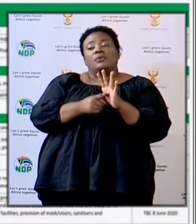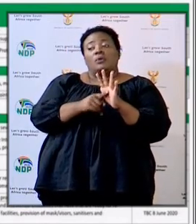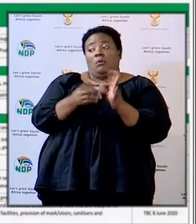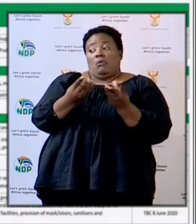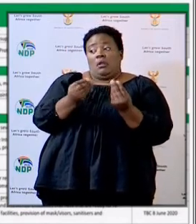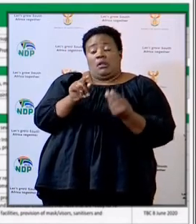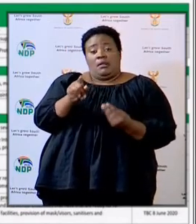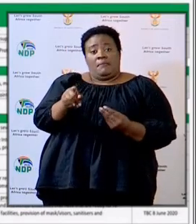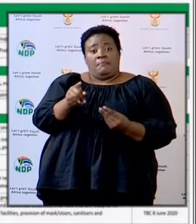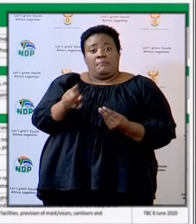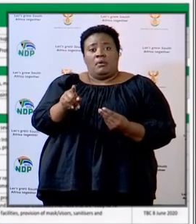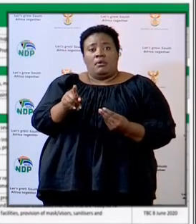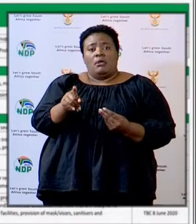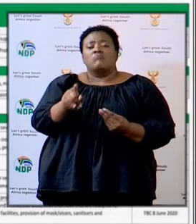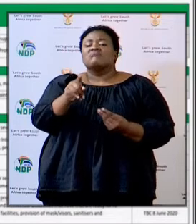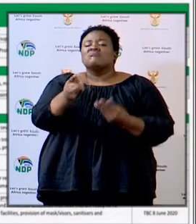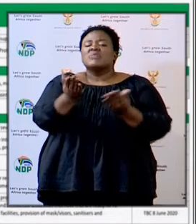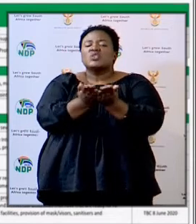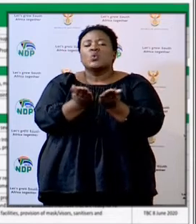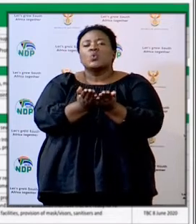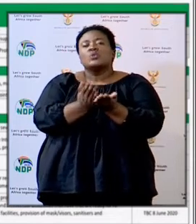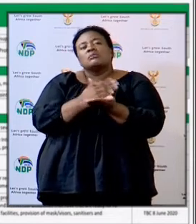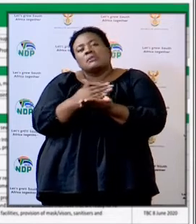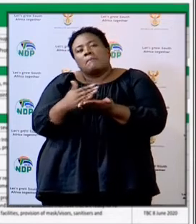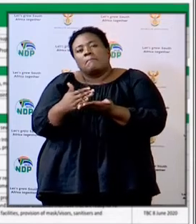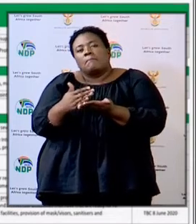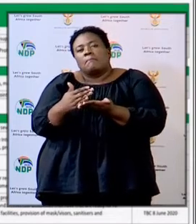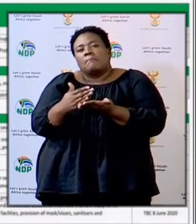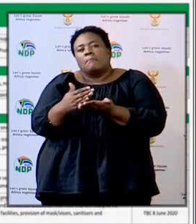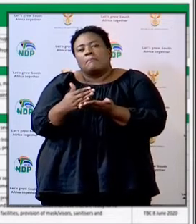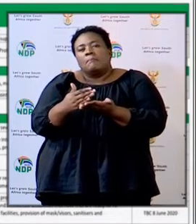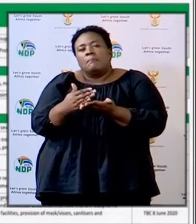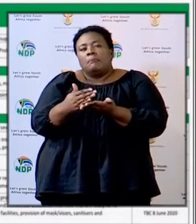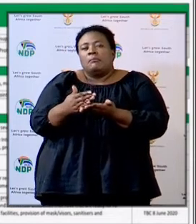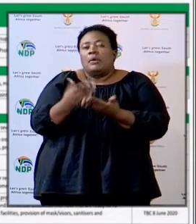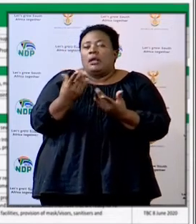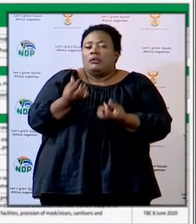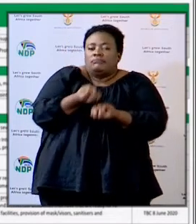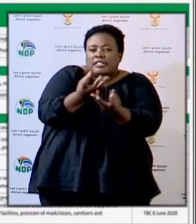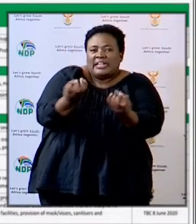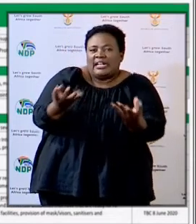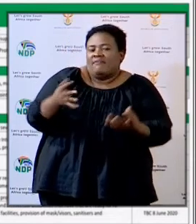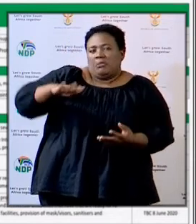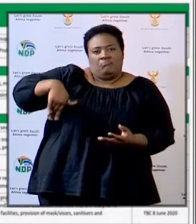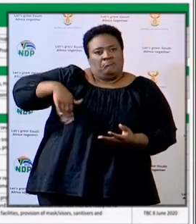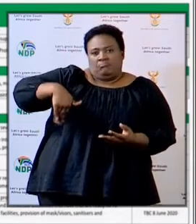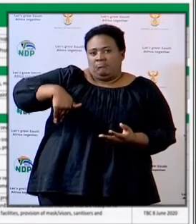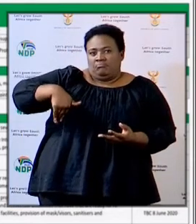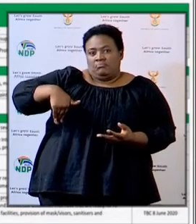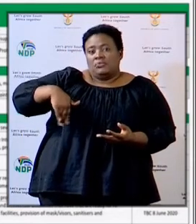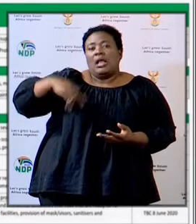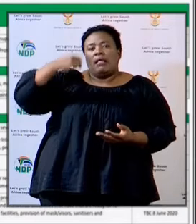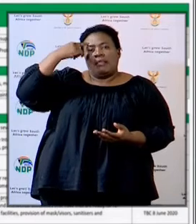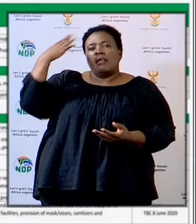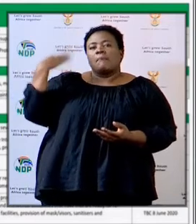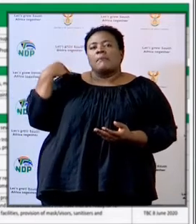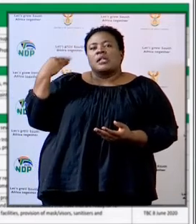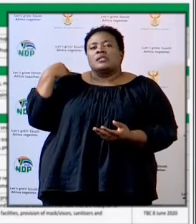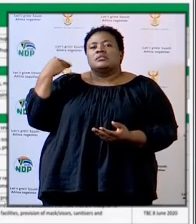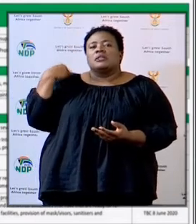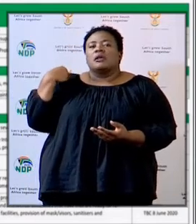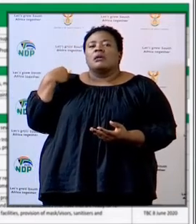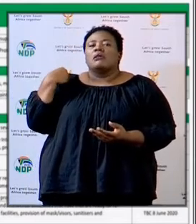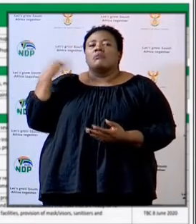of the numbers, there are schools in KZN that are still outstanding, and I think the minister spoke to that.